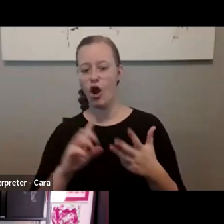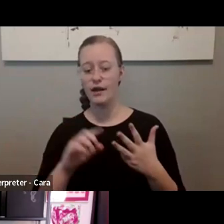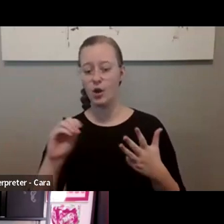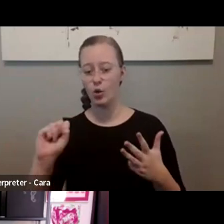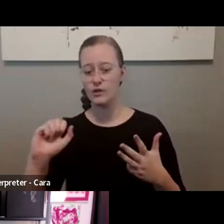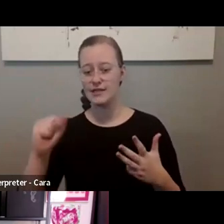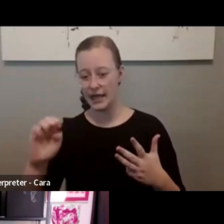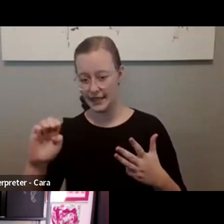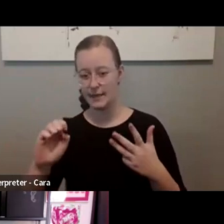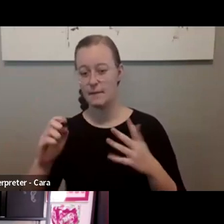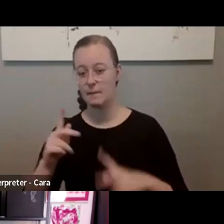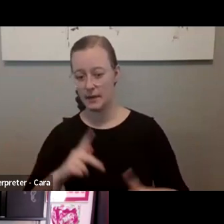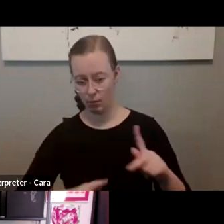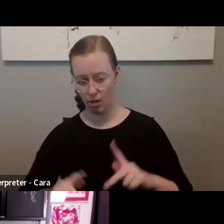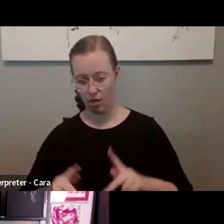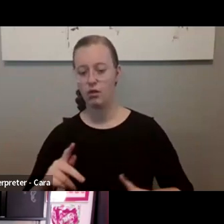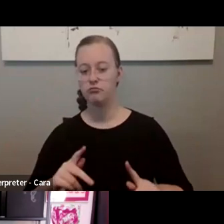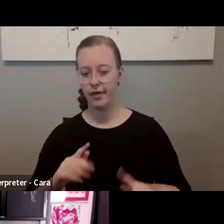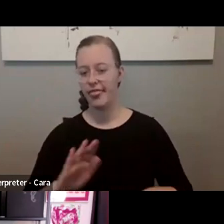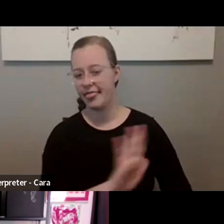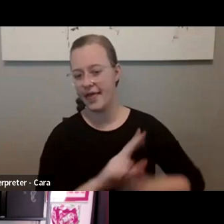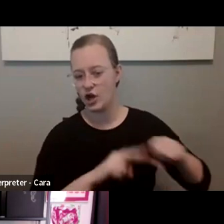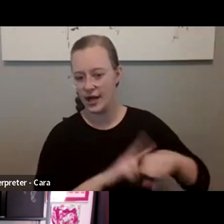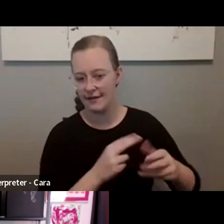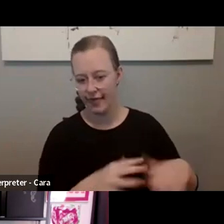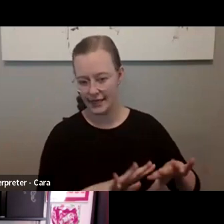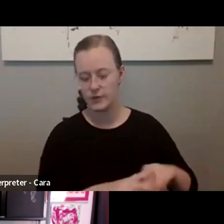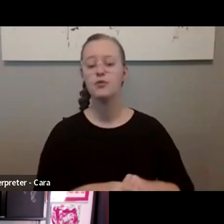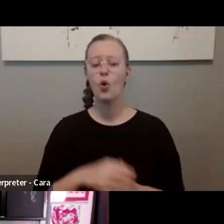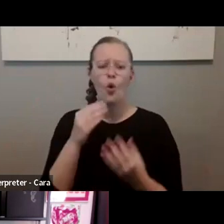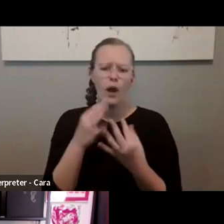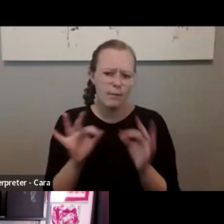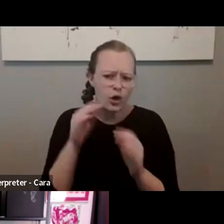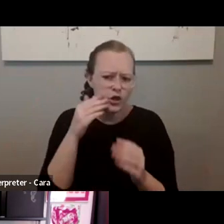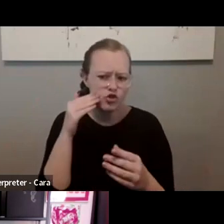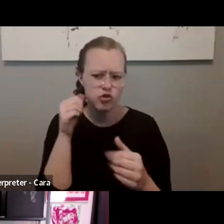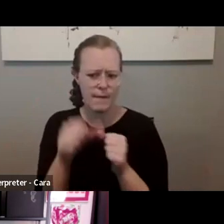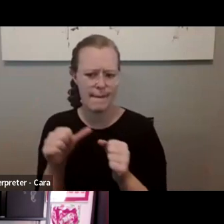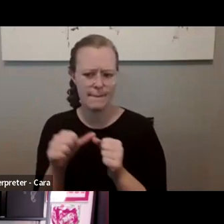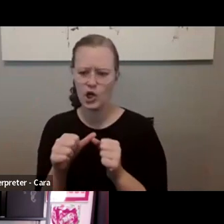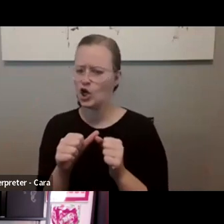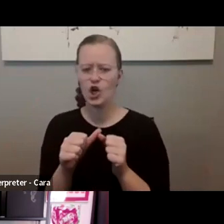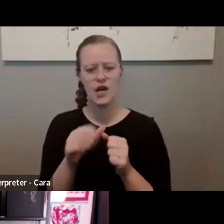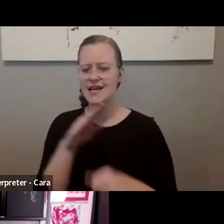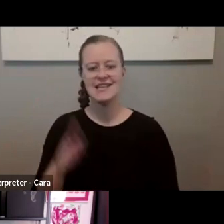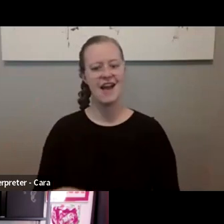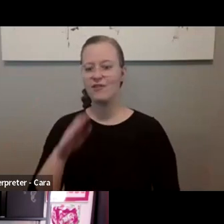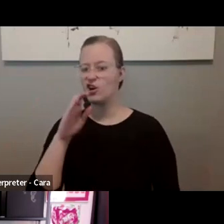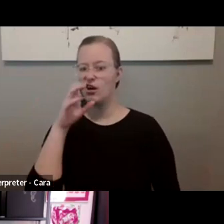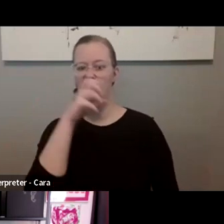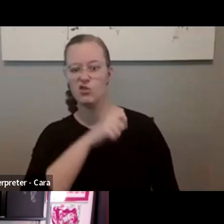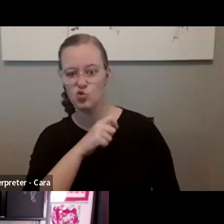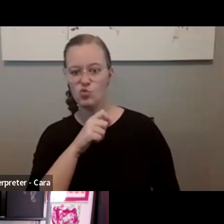important to remember that you should never make an assumption that you can anticipate a